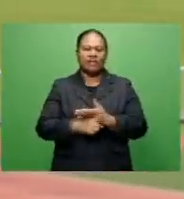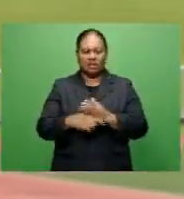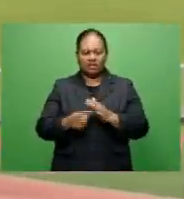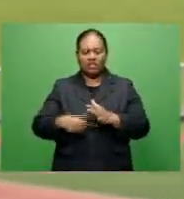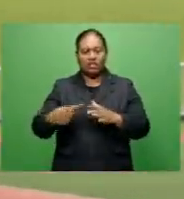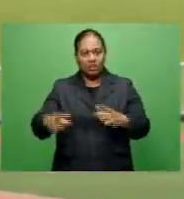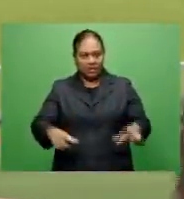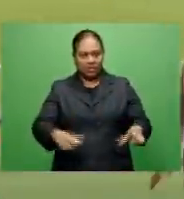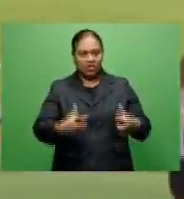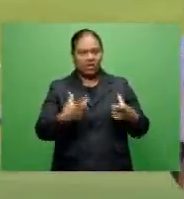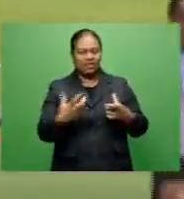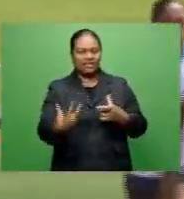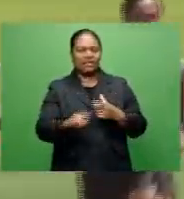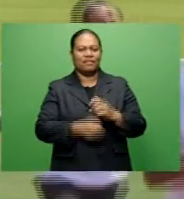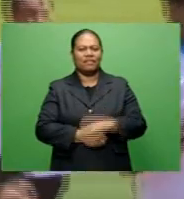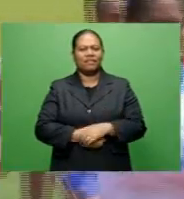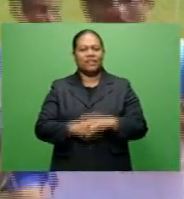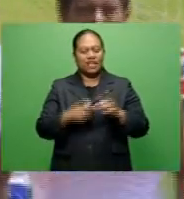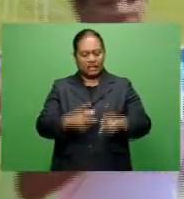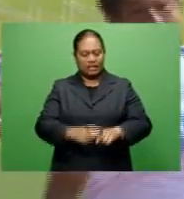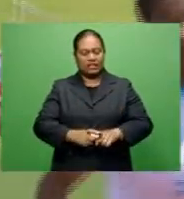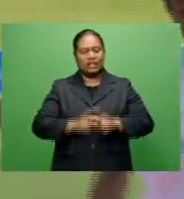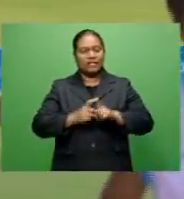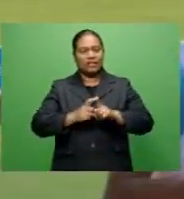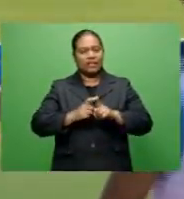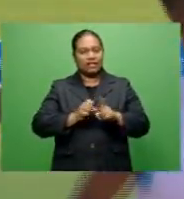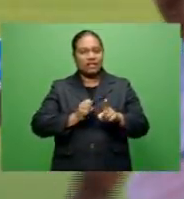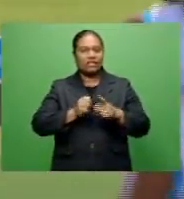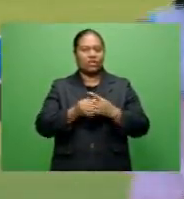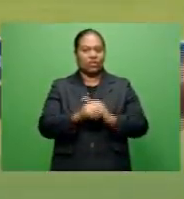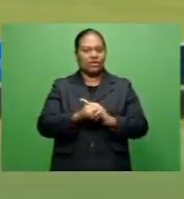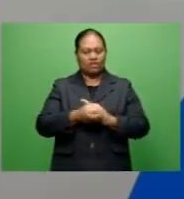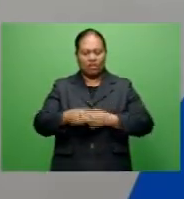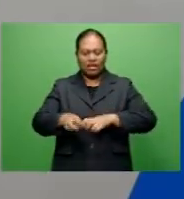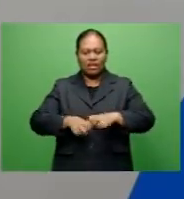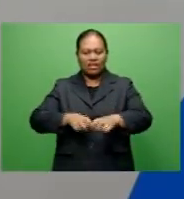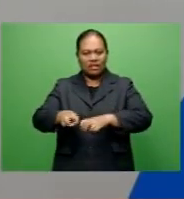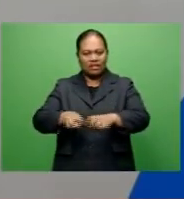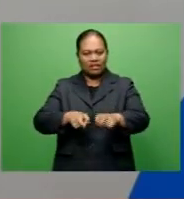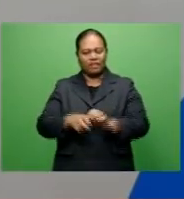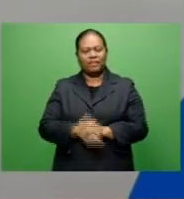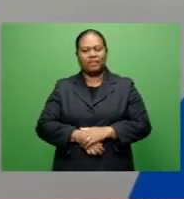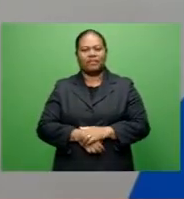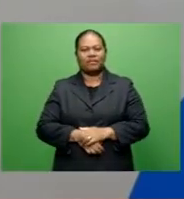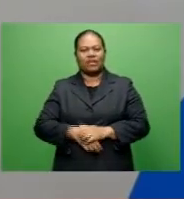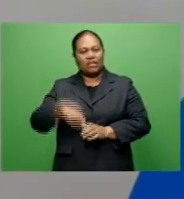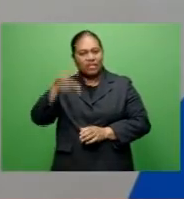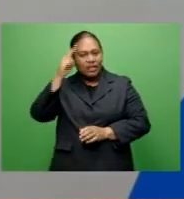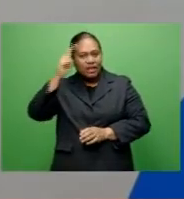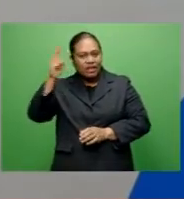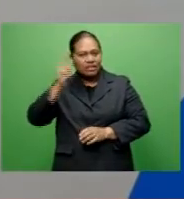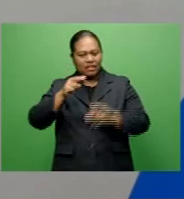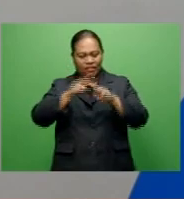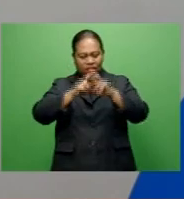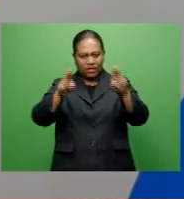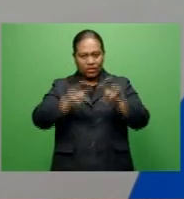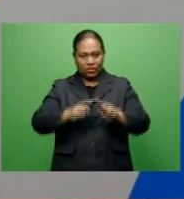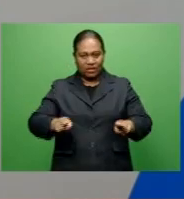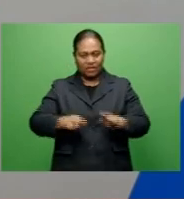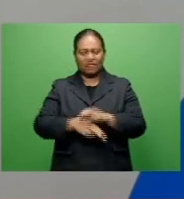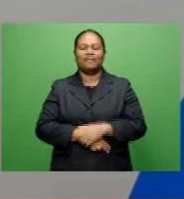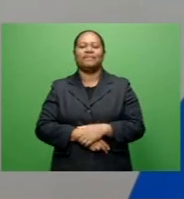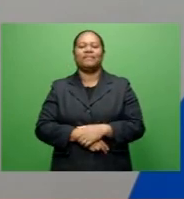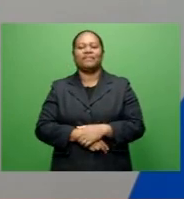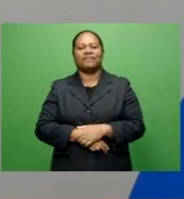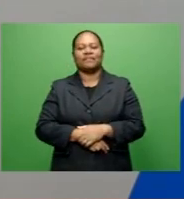challenges. It's a really difficult situation from an athlete's point of view, also from the national federations. But